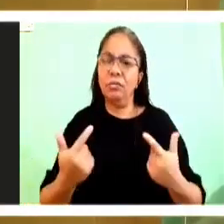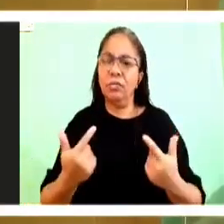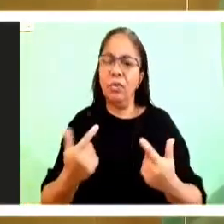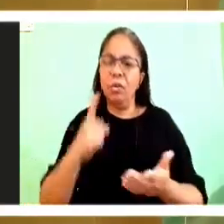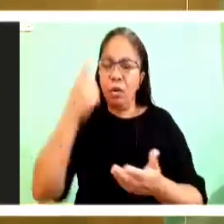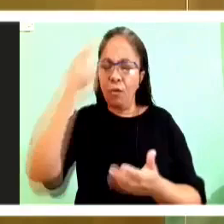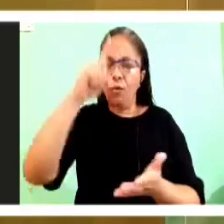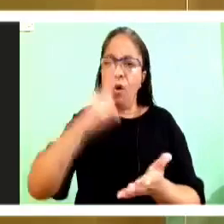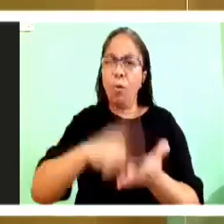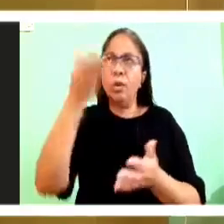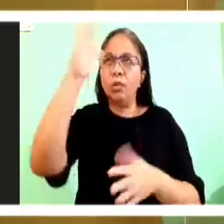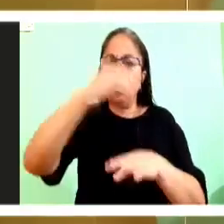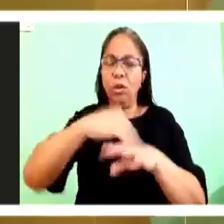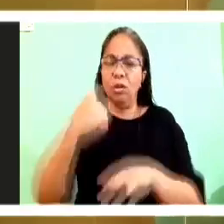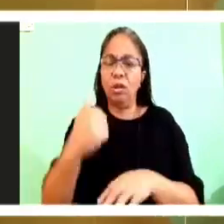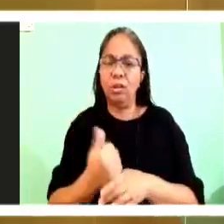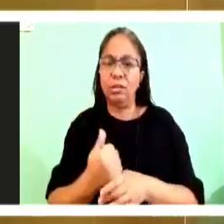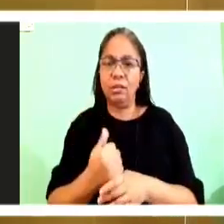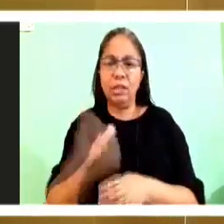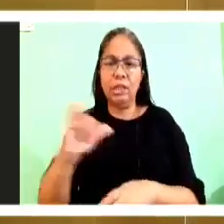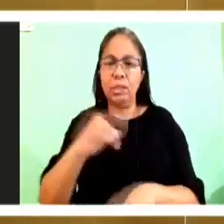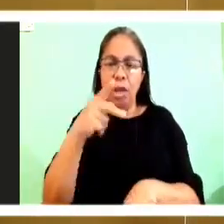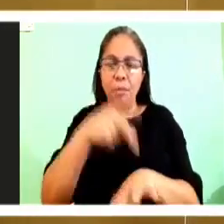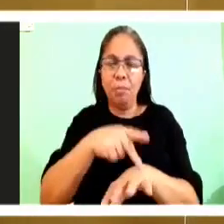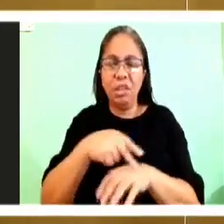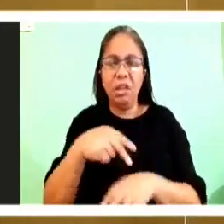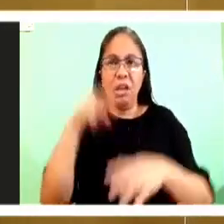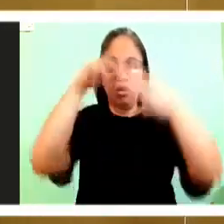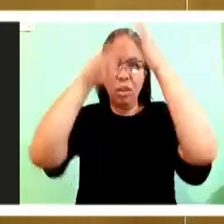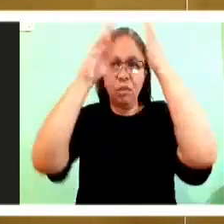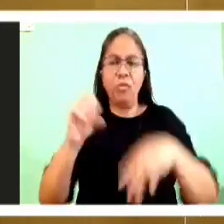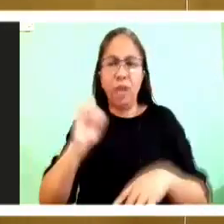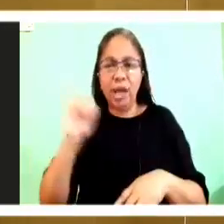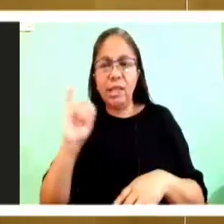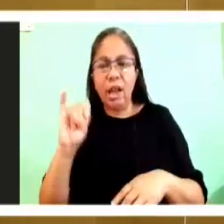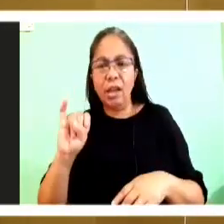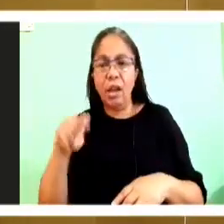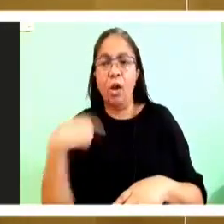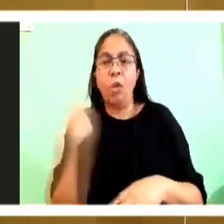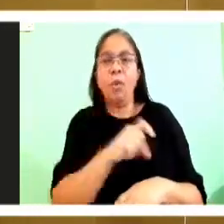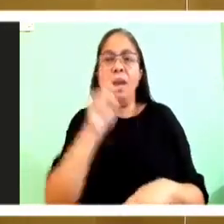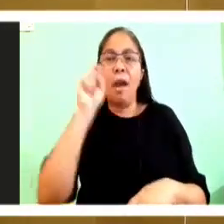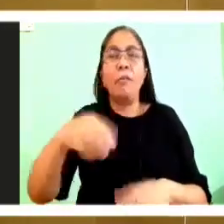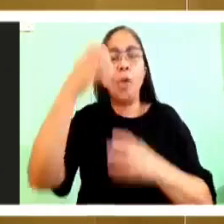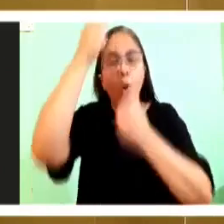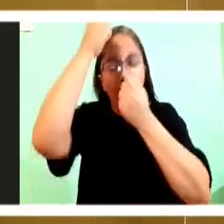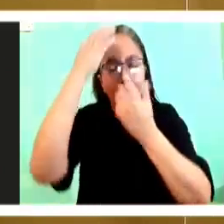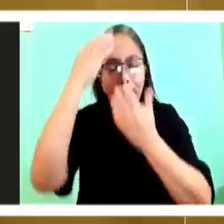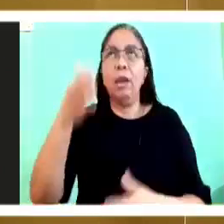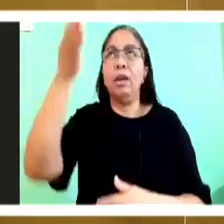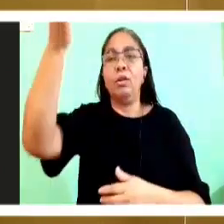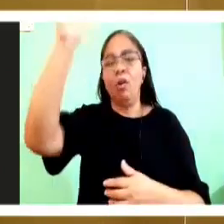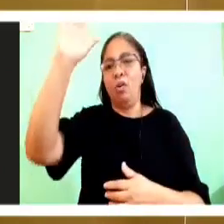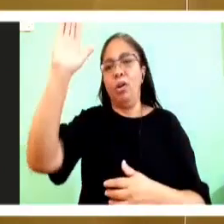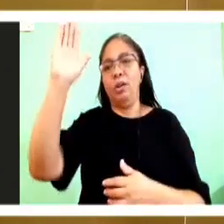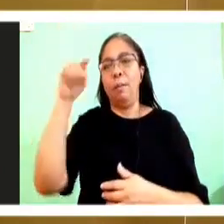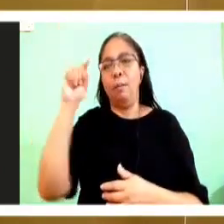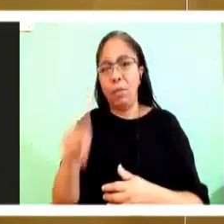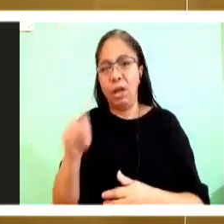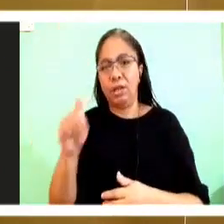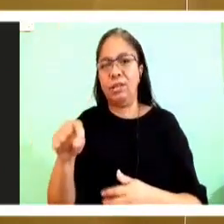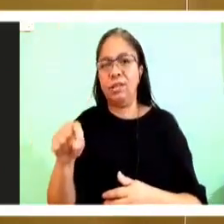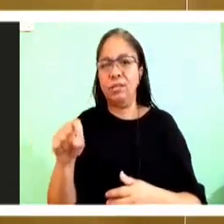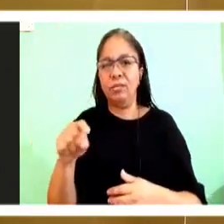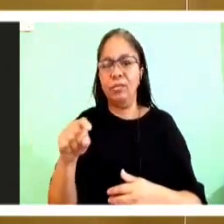by being obedient to God's call in our life. And when how do we know our